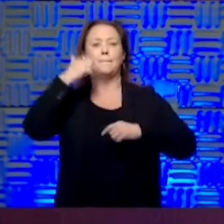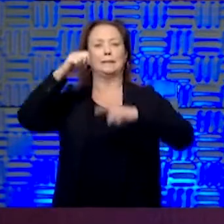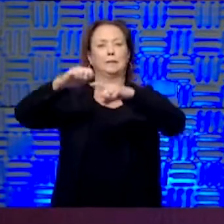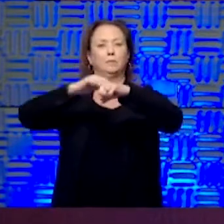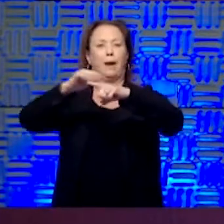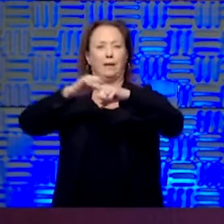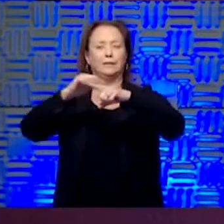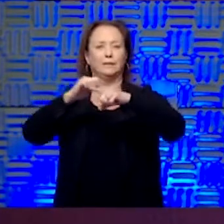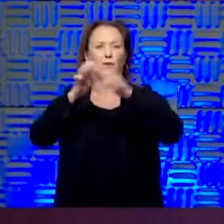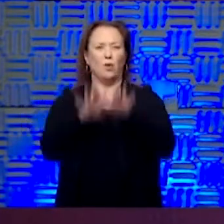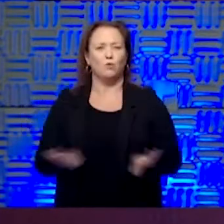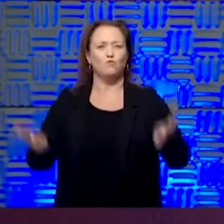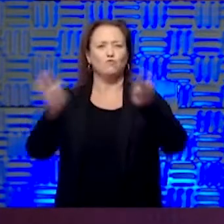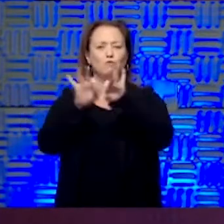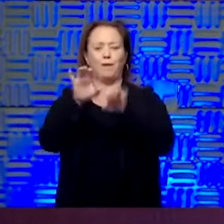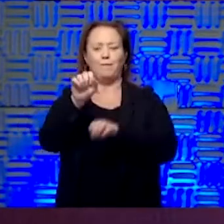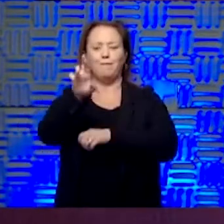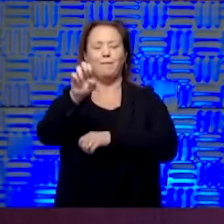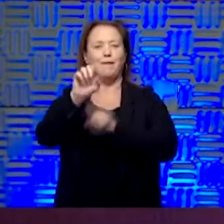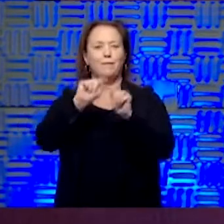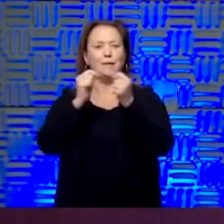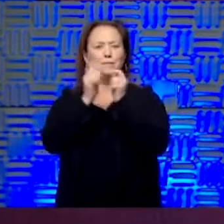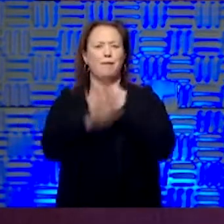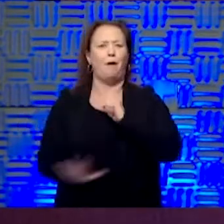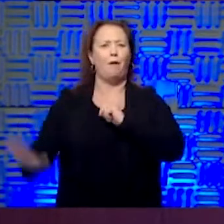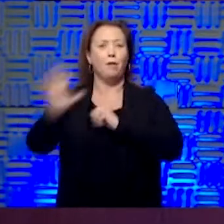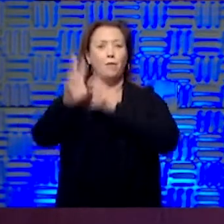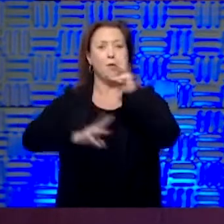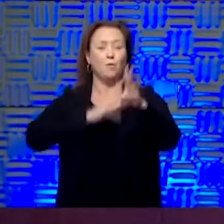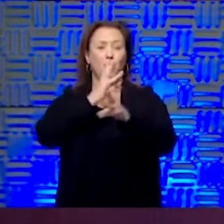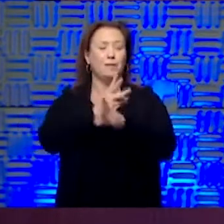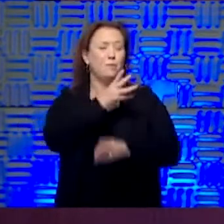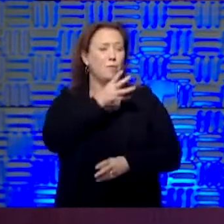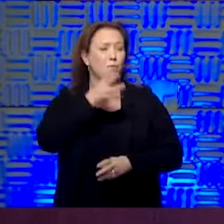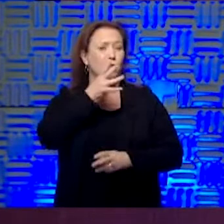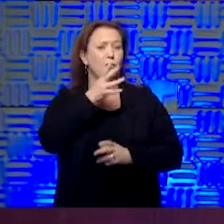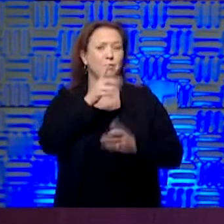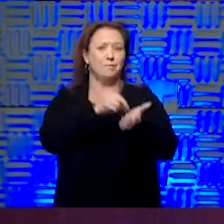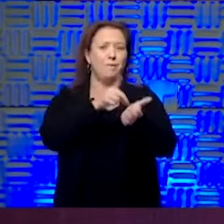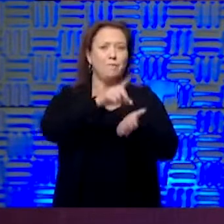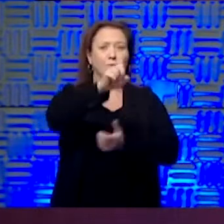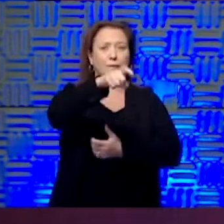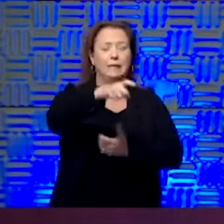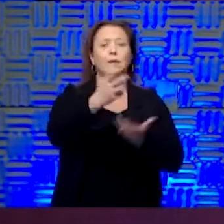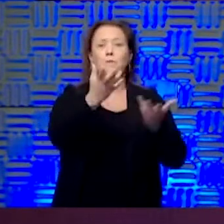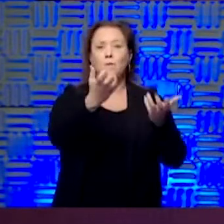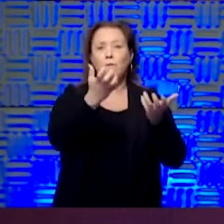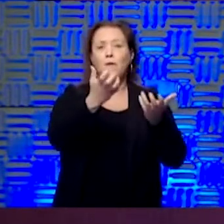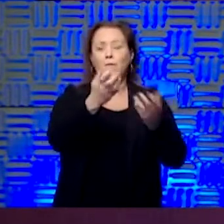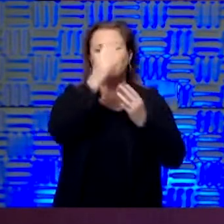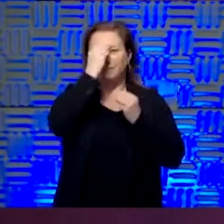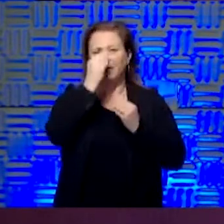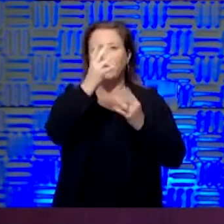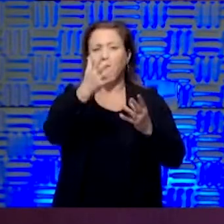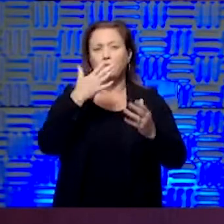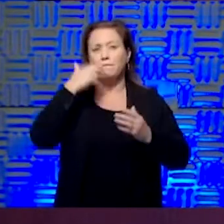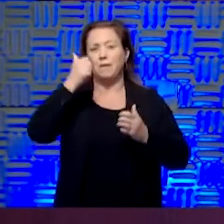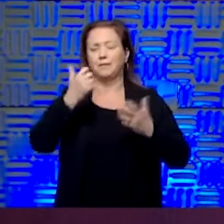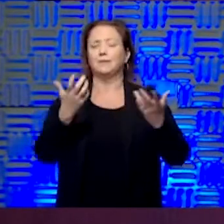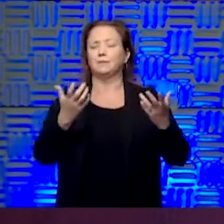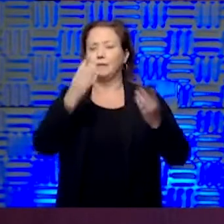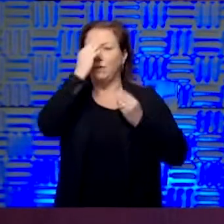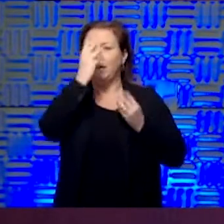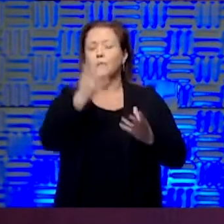teams across the world, really, and what our rural providers are looking for and helping us get the best information and best practices out there.